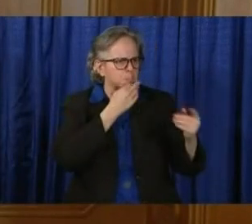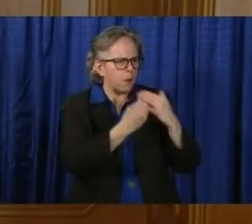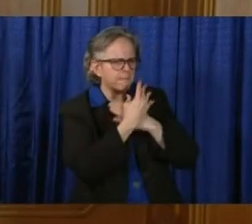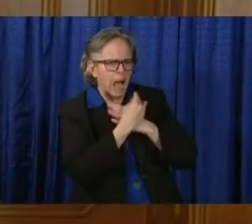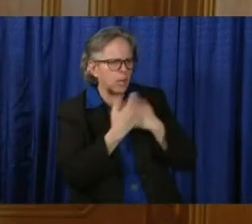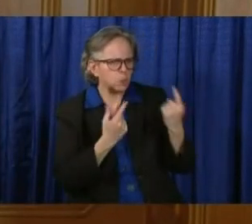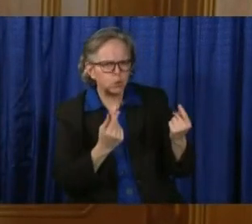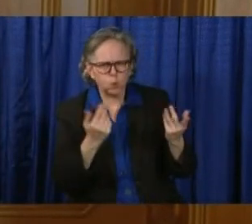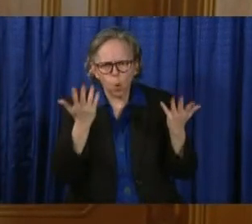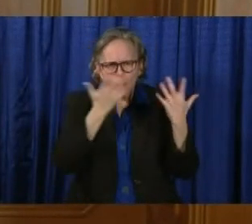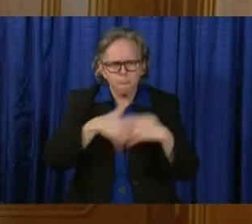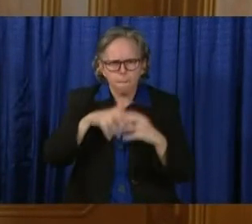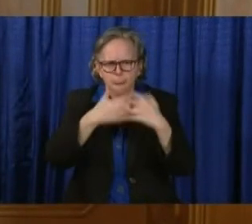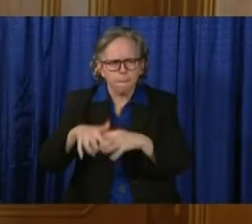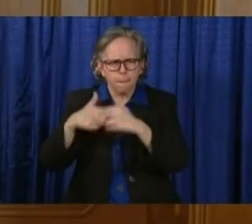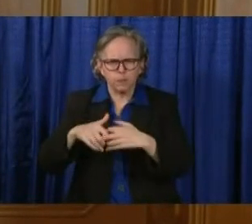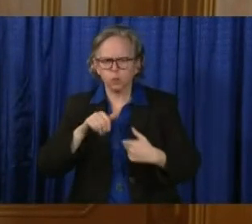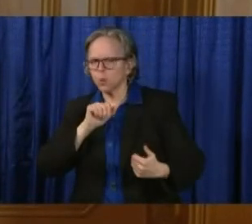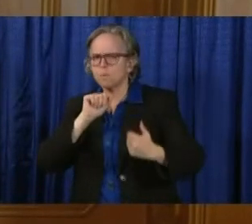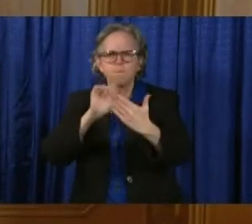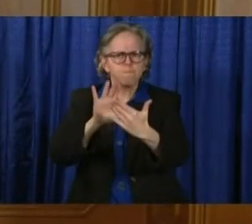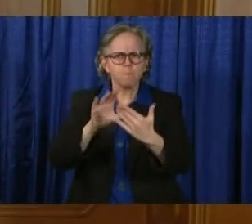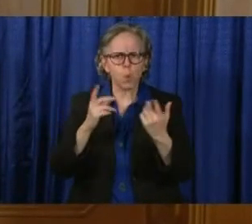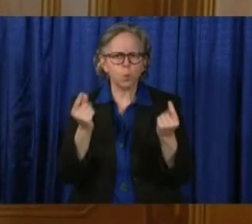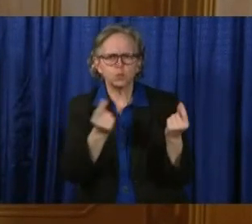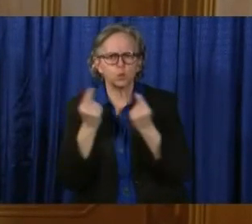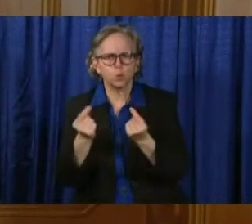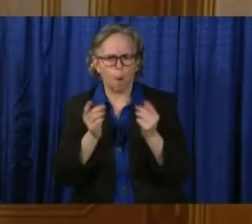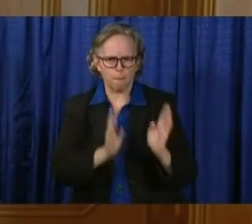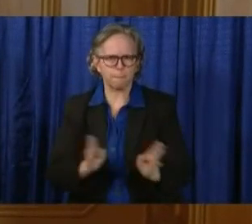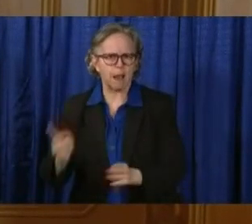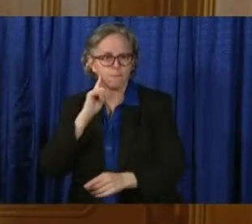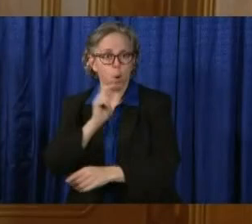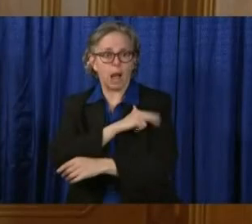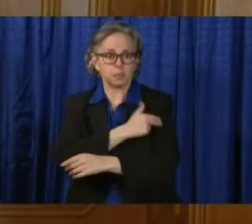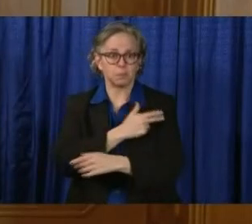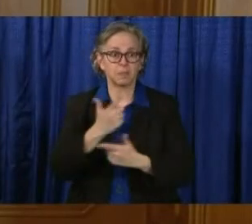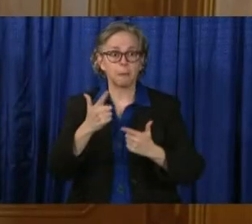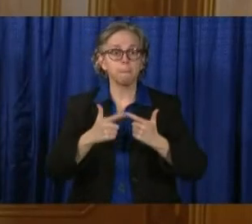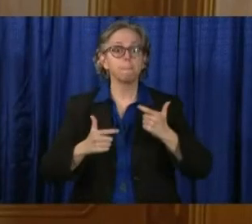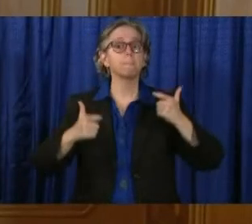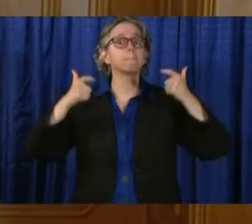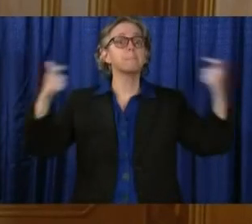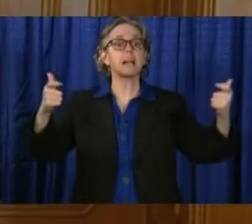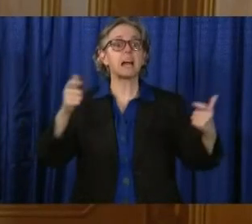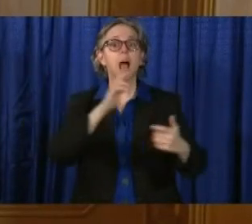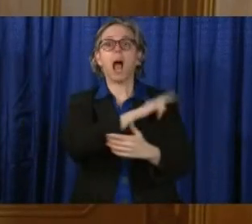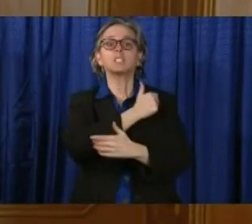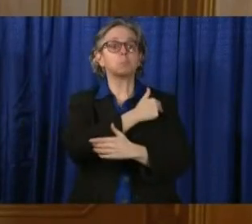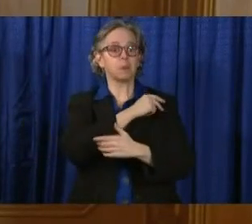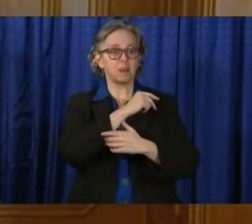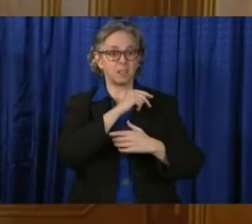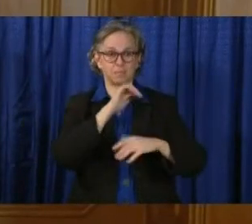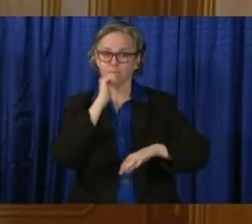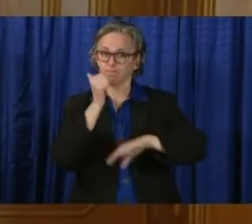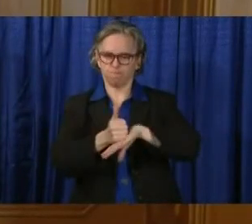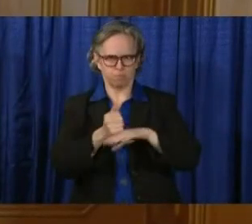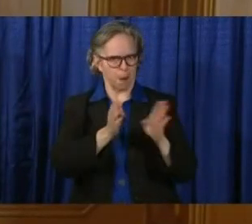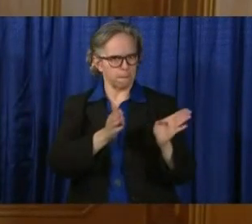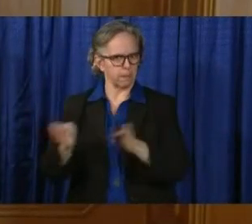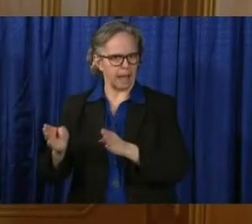issue. Major hospitals and medical systems have put plans in place for expanding their capacity